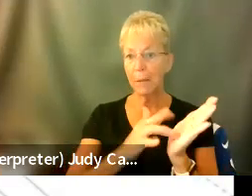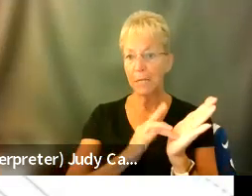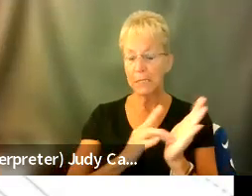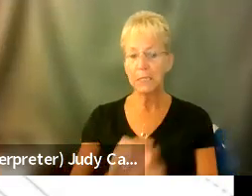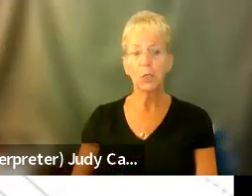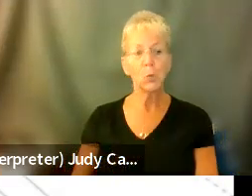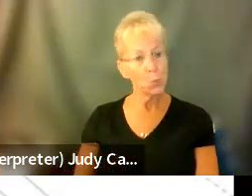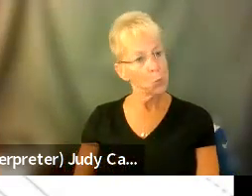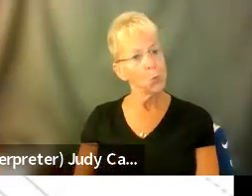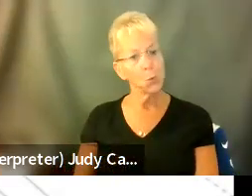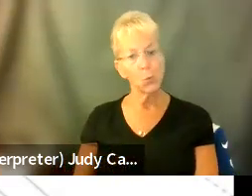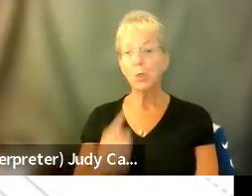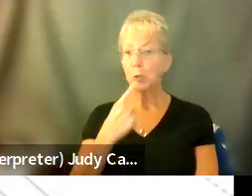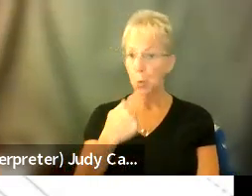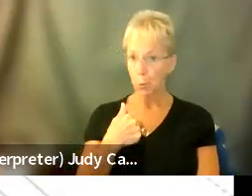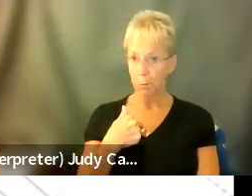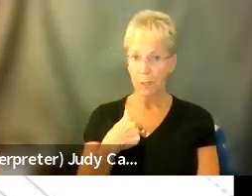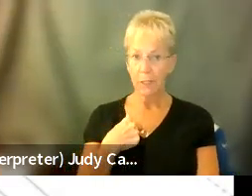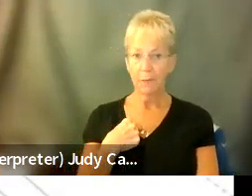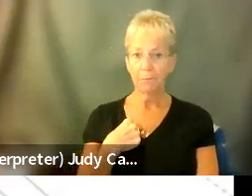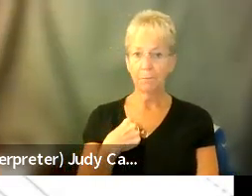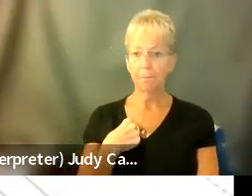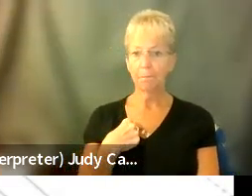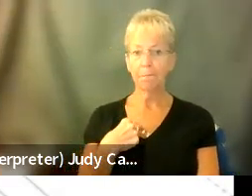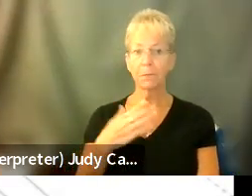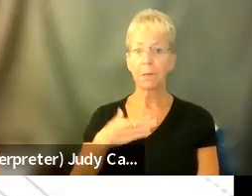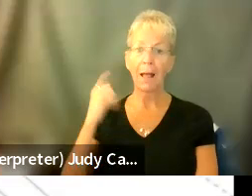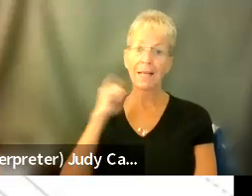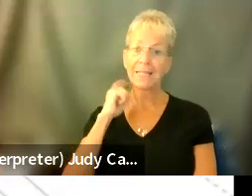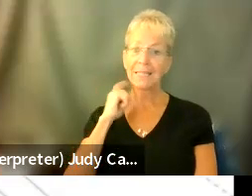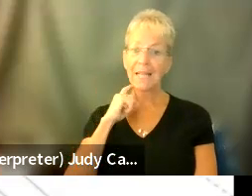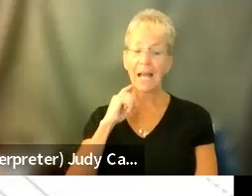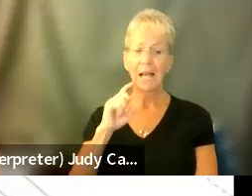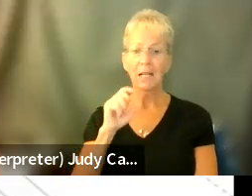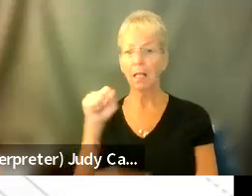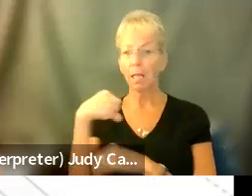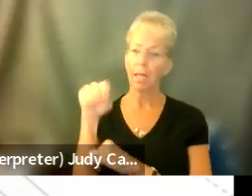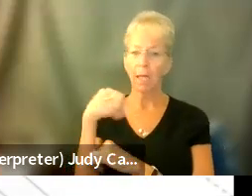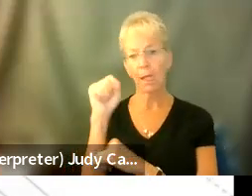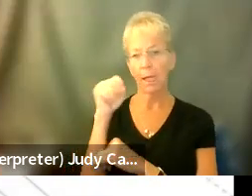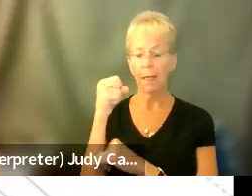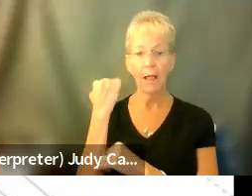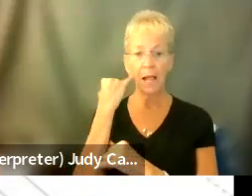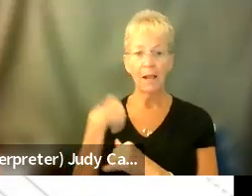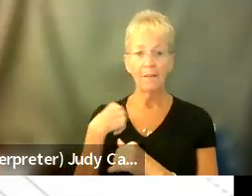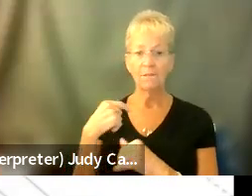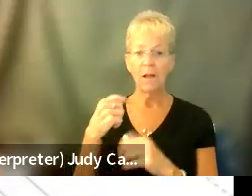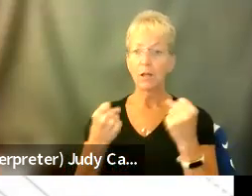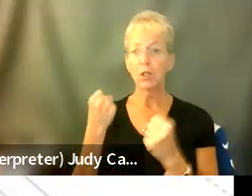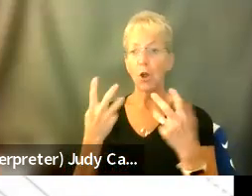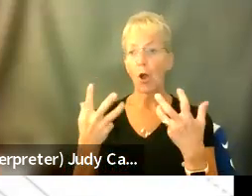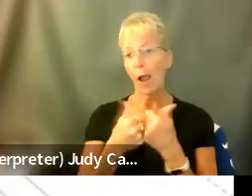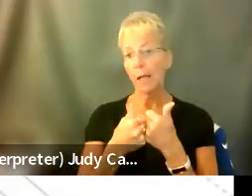He told me that my neck was so unstable that if I were to get in a car accident,